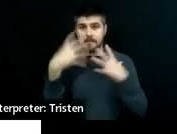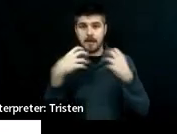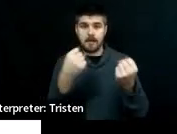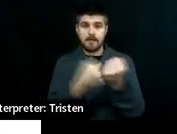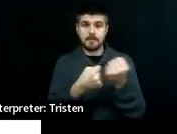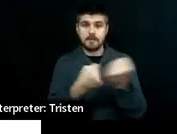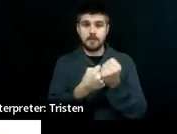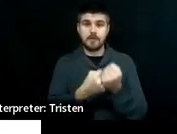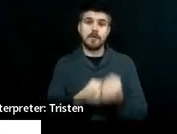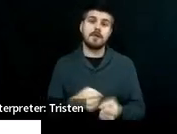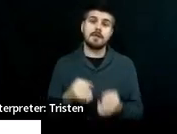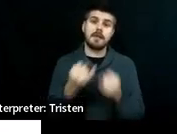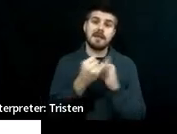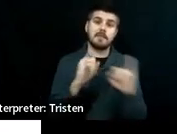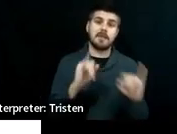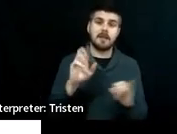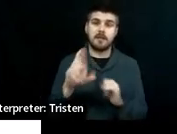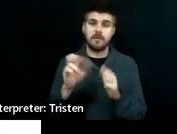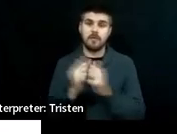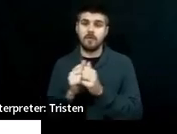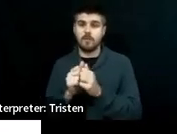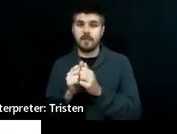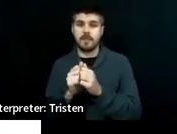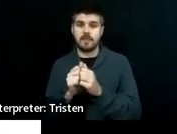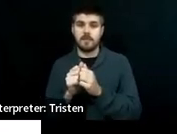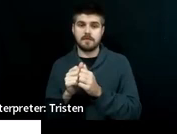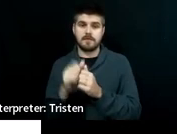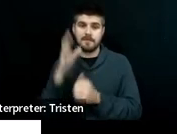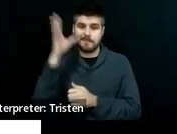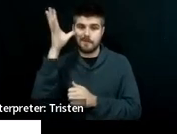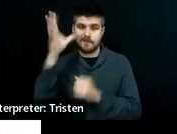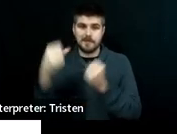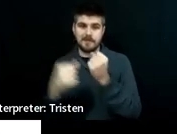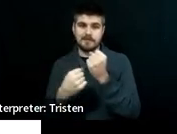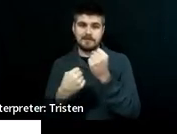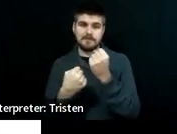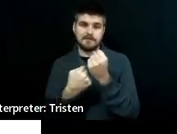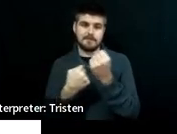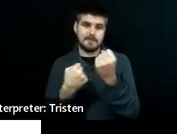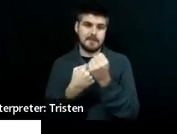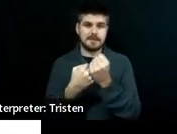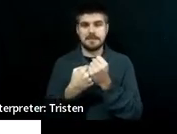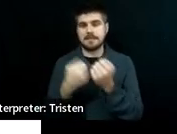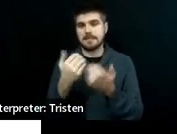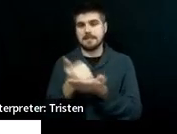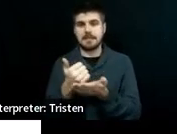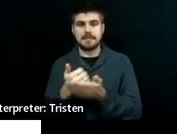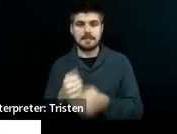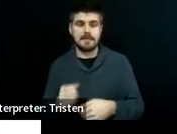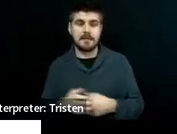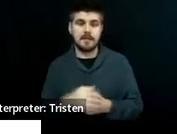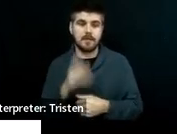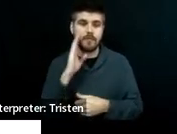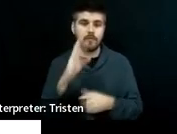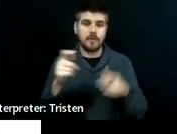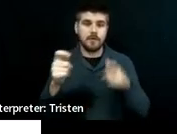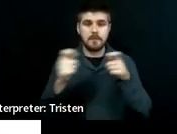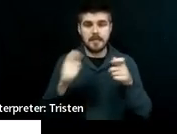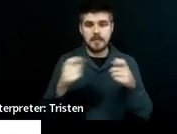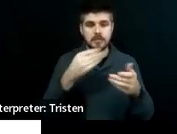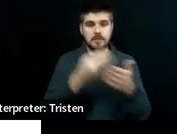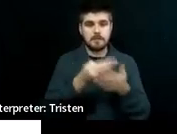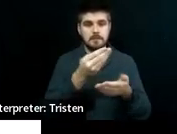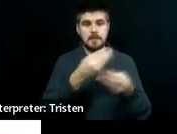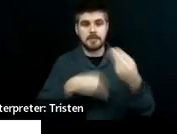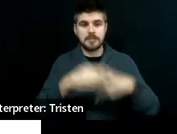independently or with assistance with parents, or he'll manage a budget independently or with assistance with parents, or